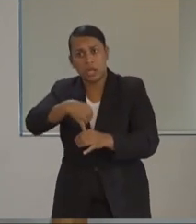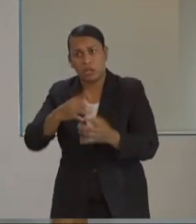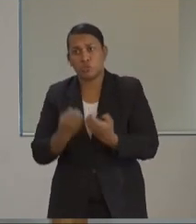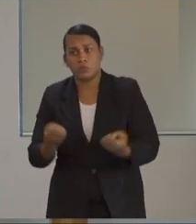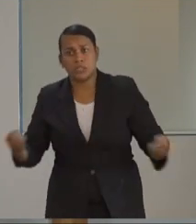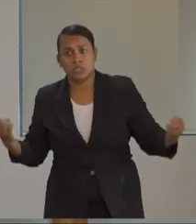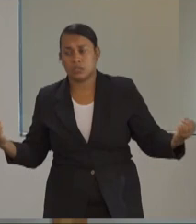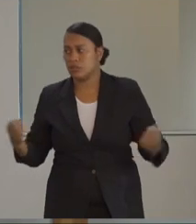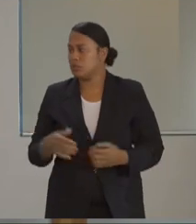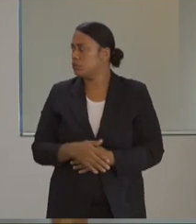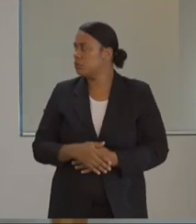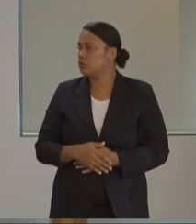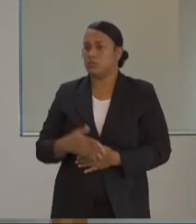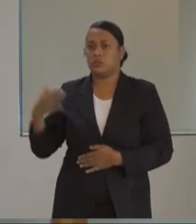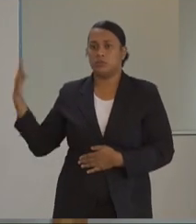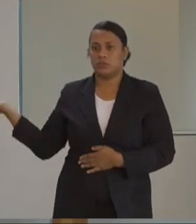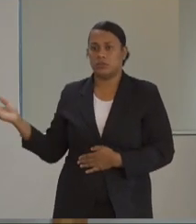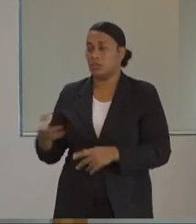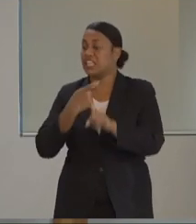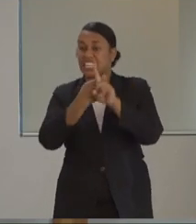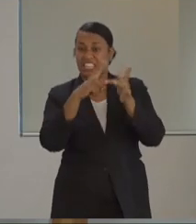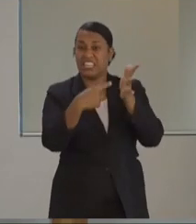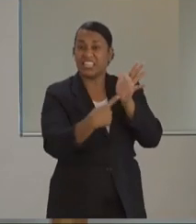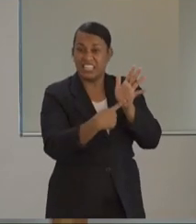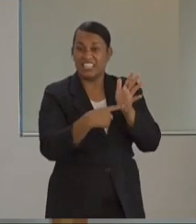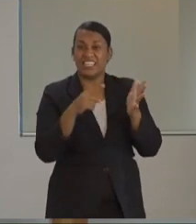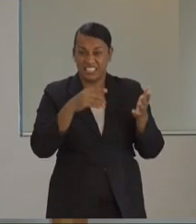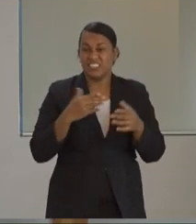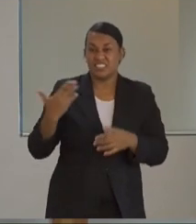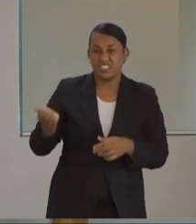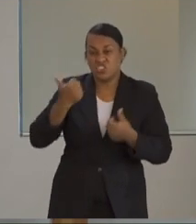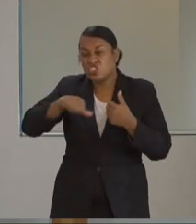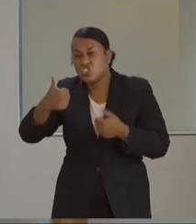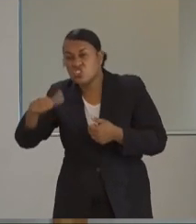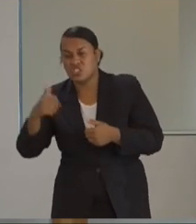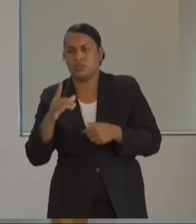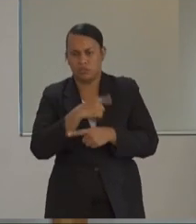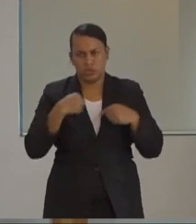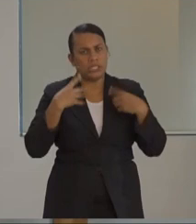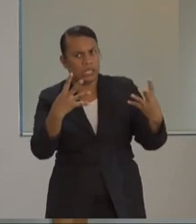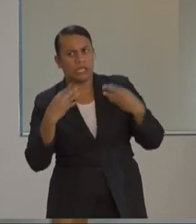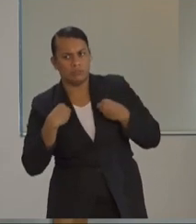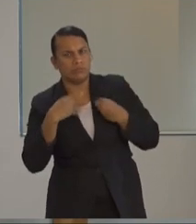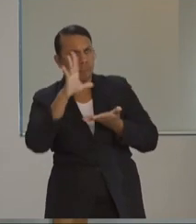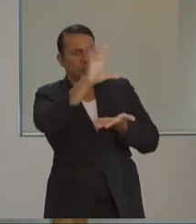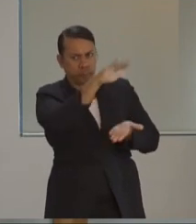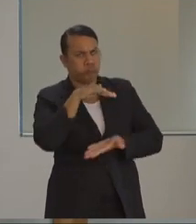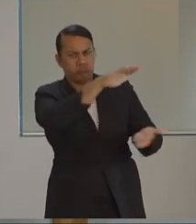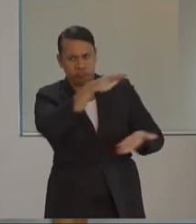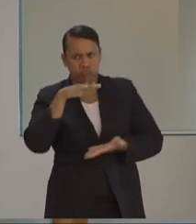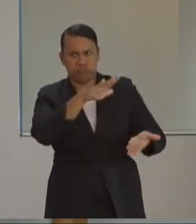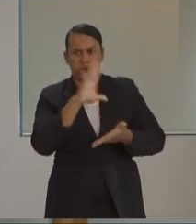testing kits, we continue to receive testing kits as they come through. As we are all aware at the moment, there is a global need for testing